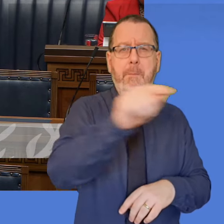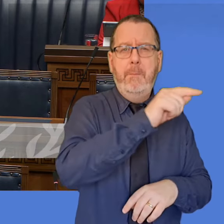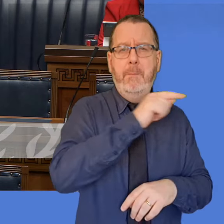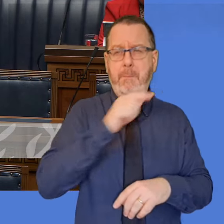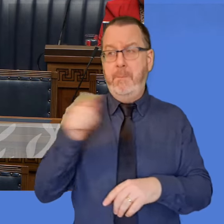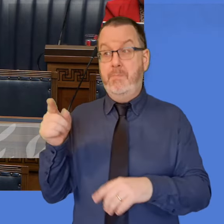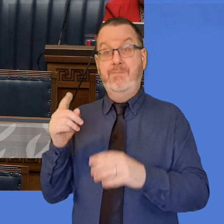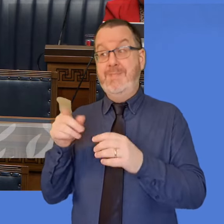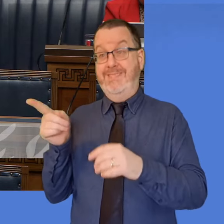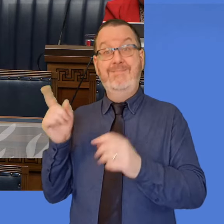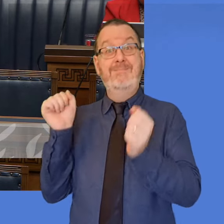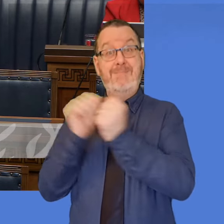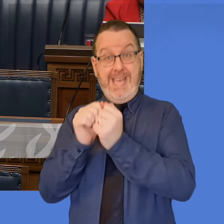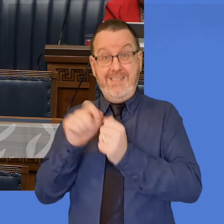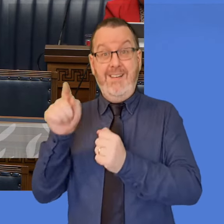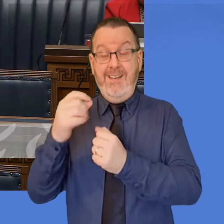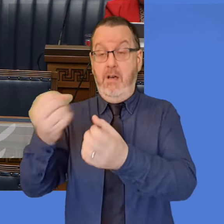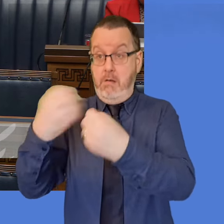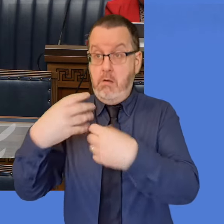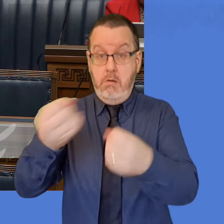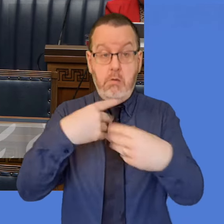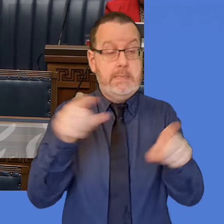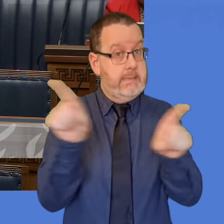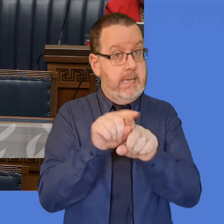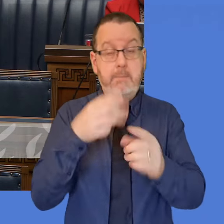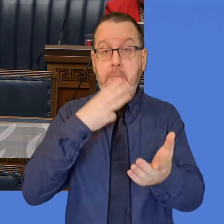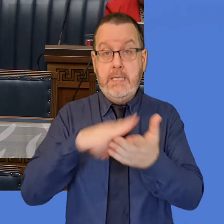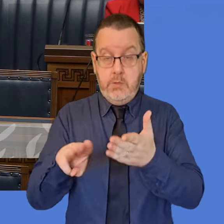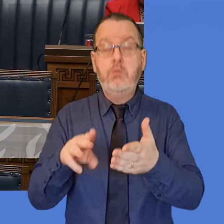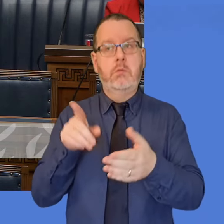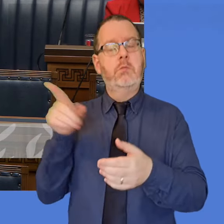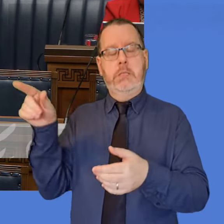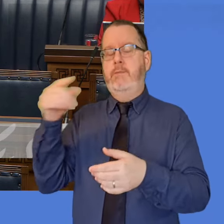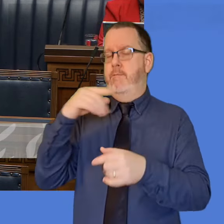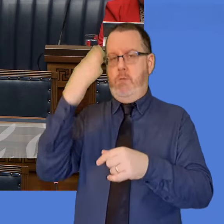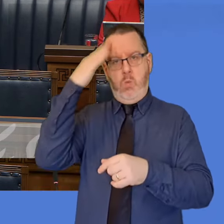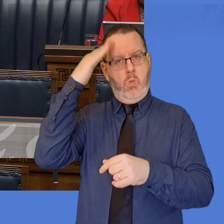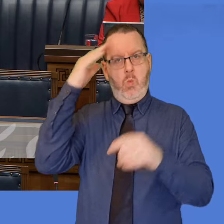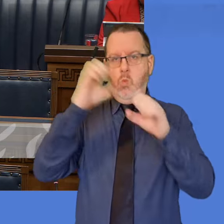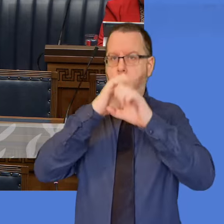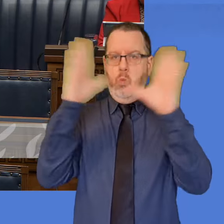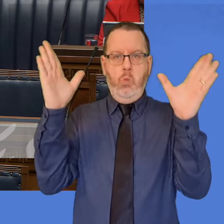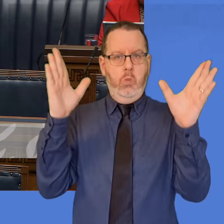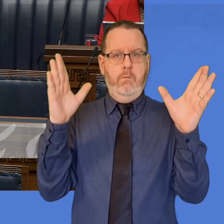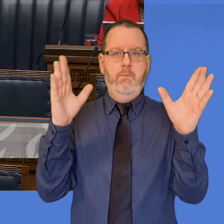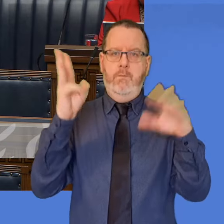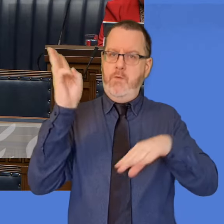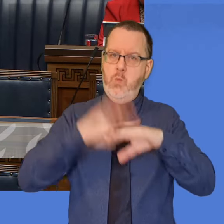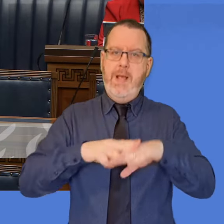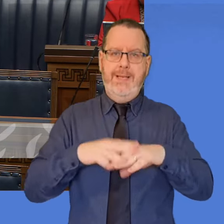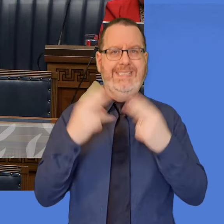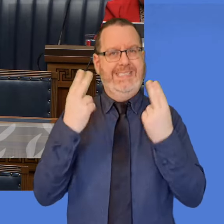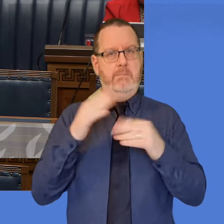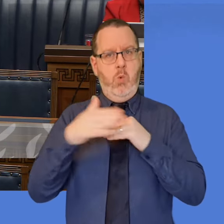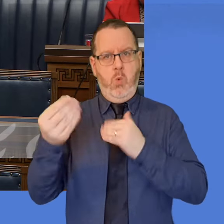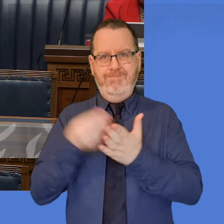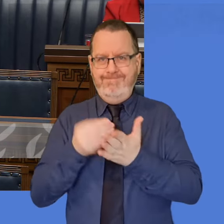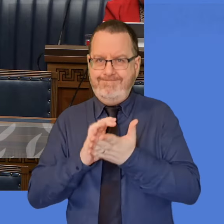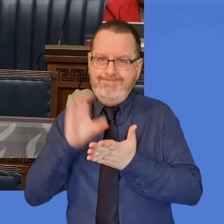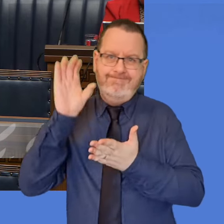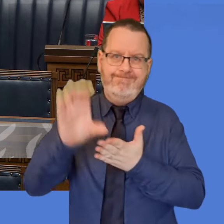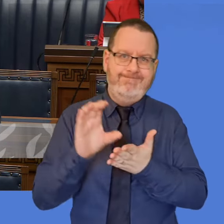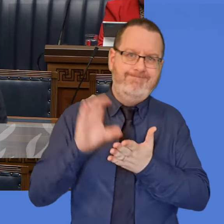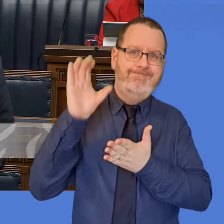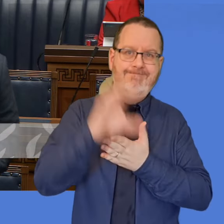He was very clear with me on departing that he had heard the message loud and clear about the need for more investment in our sports infrastructure